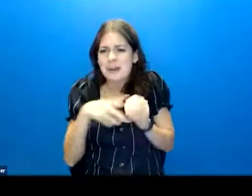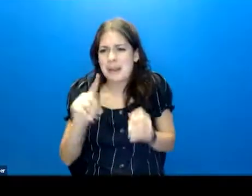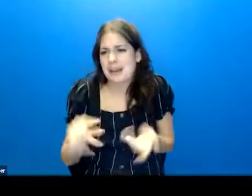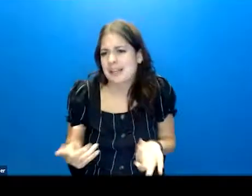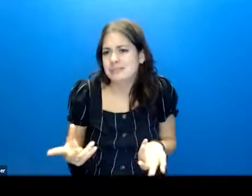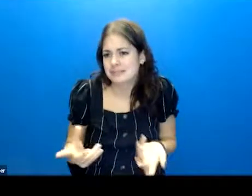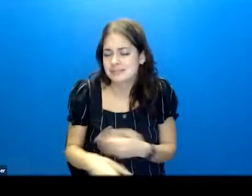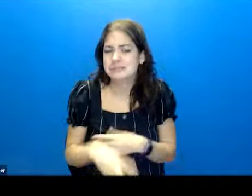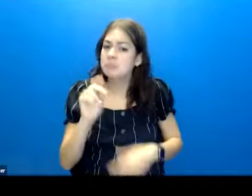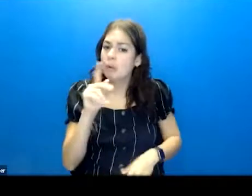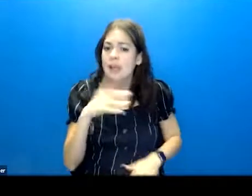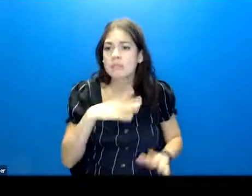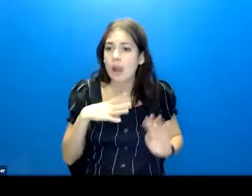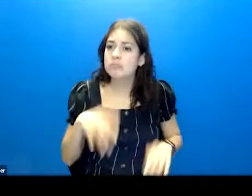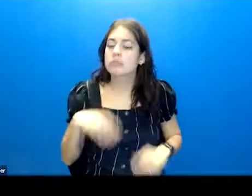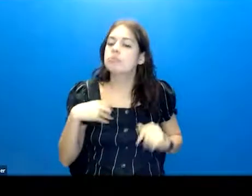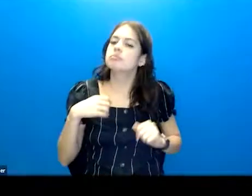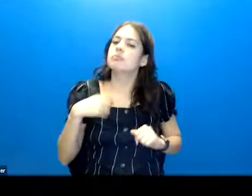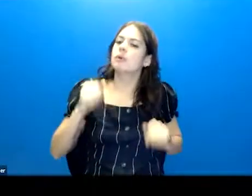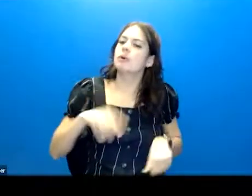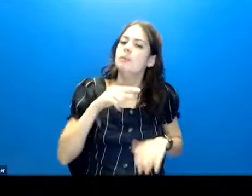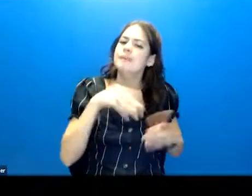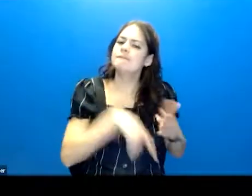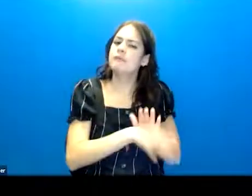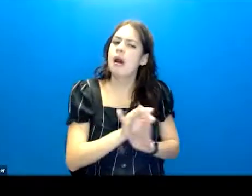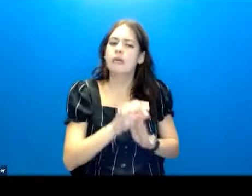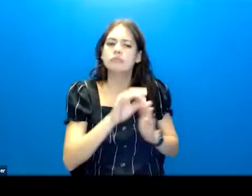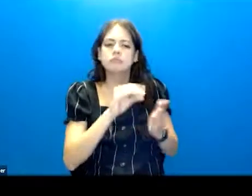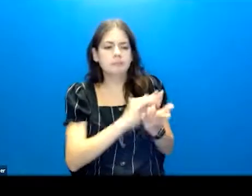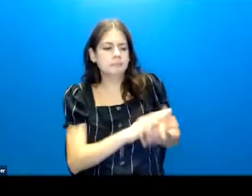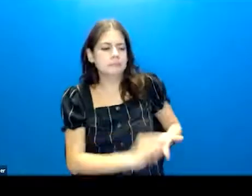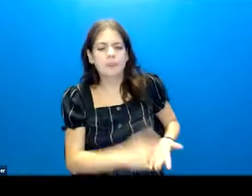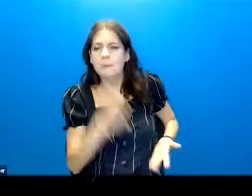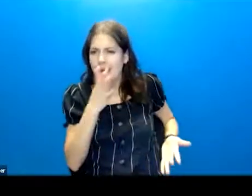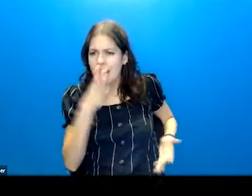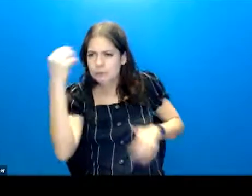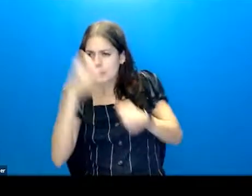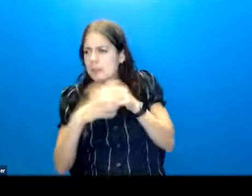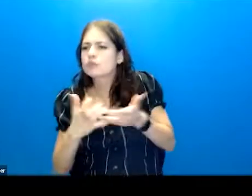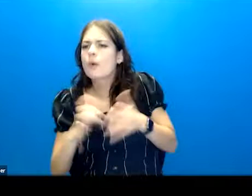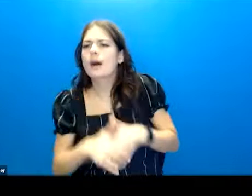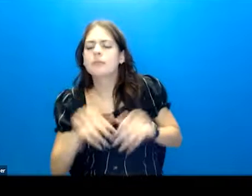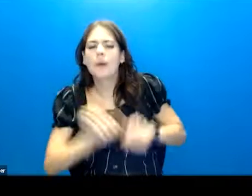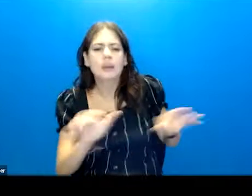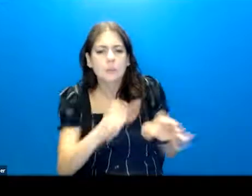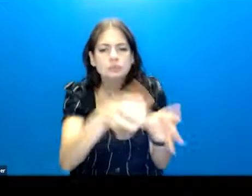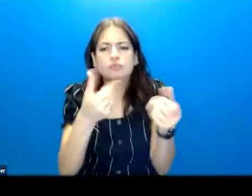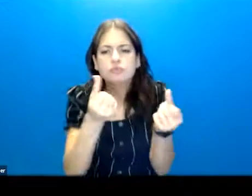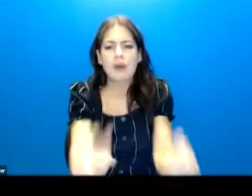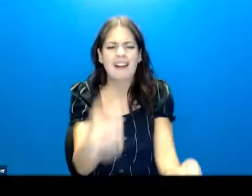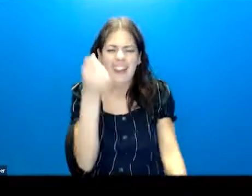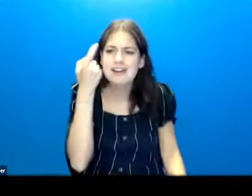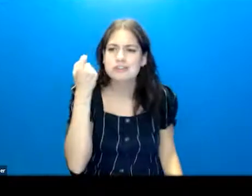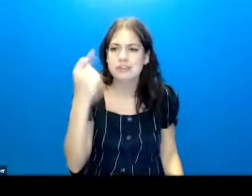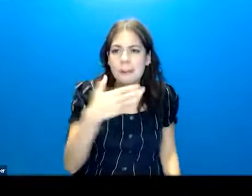Okay, well, what can we get from the record? What does mom remember? What can we do to try to understand